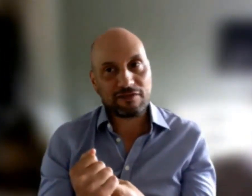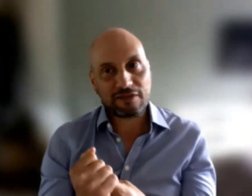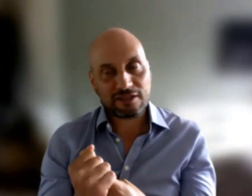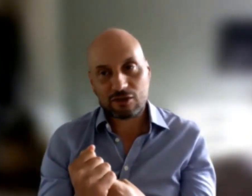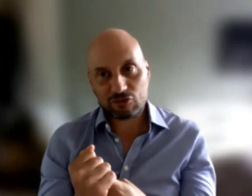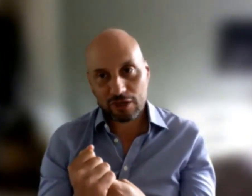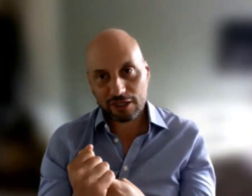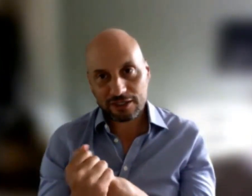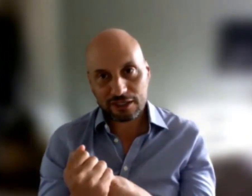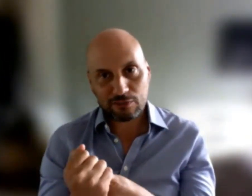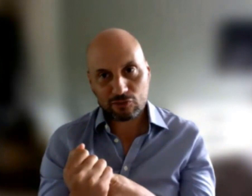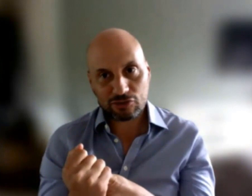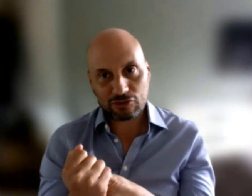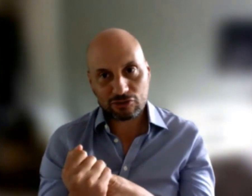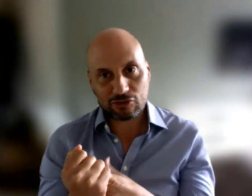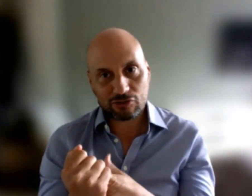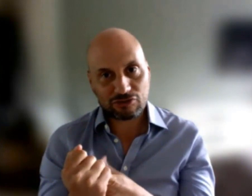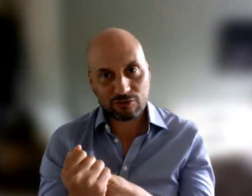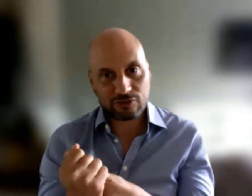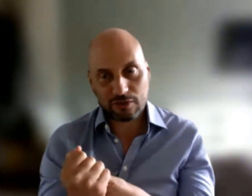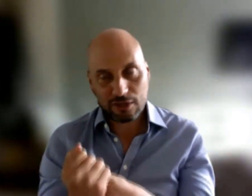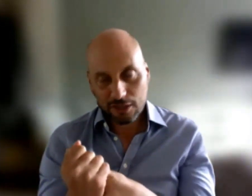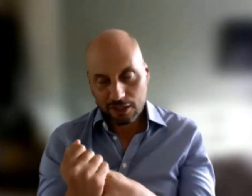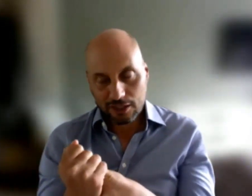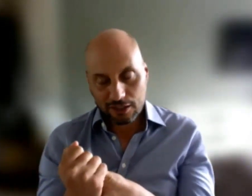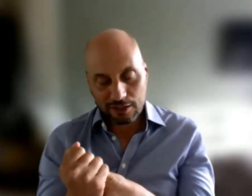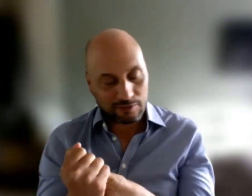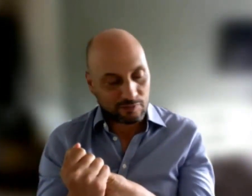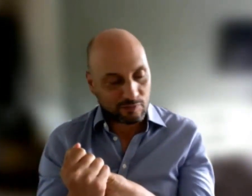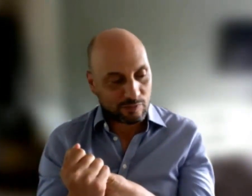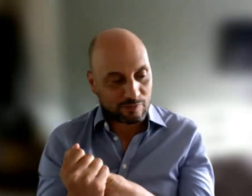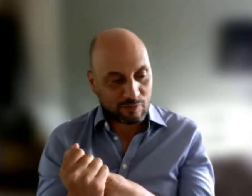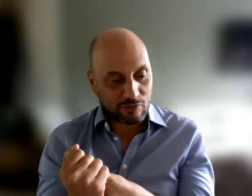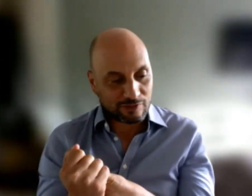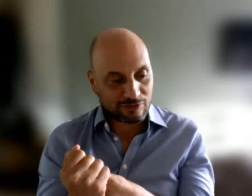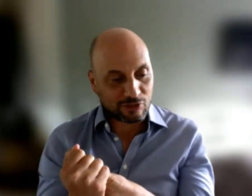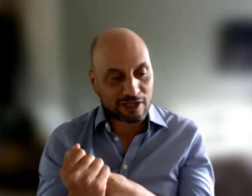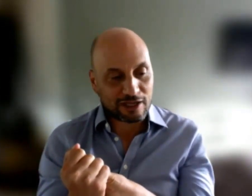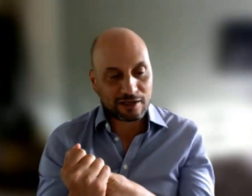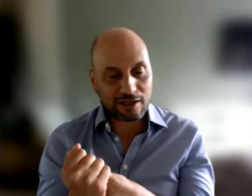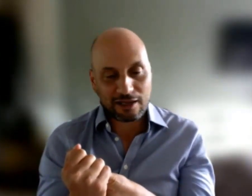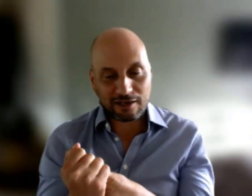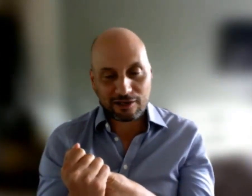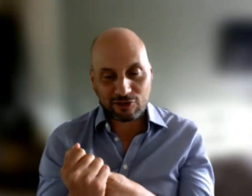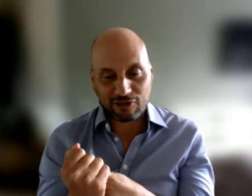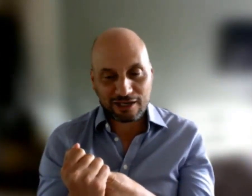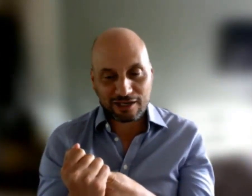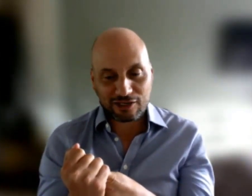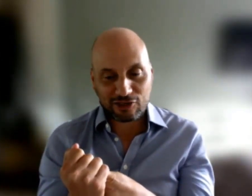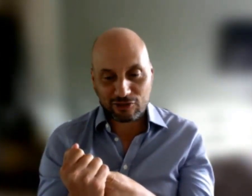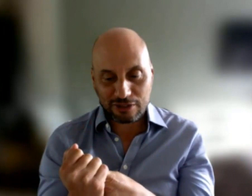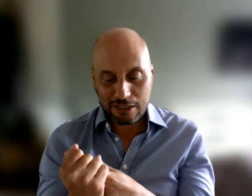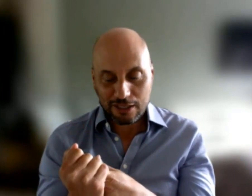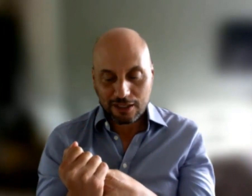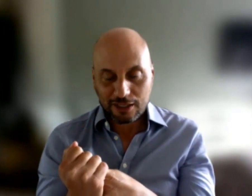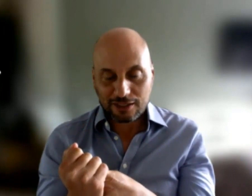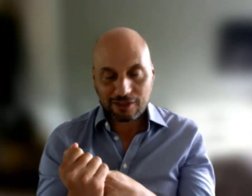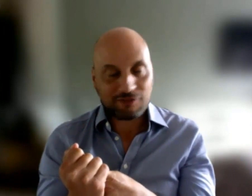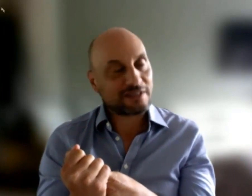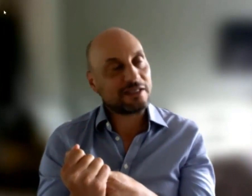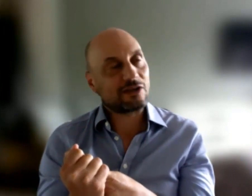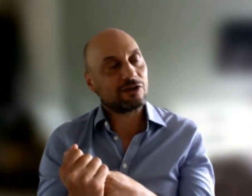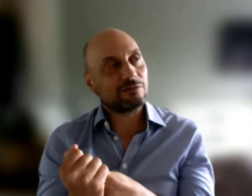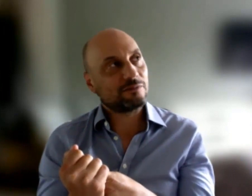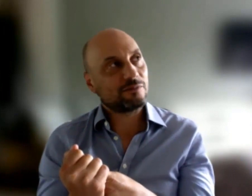world think? I want to welcome Francisco Suarez. Many of us know him already because he is